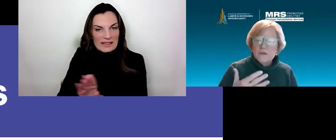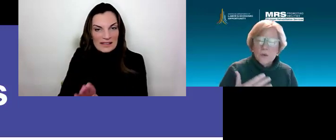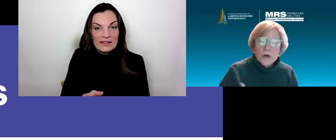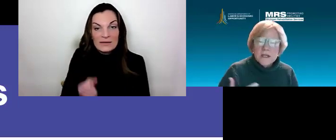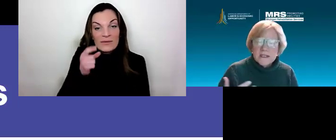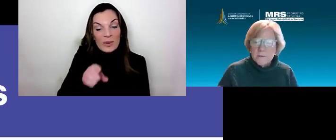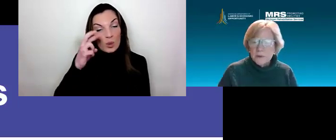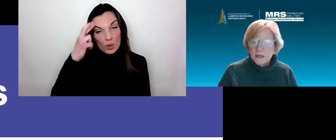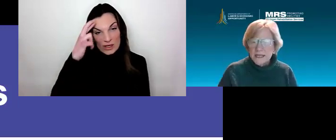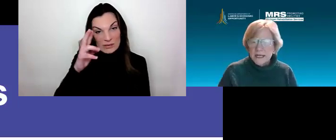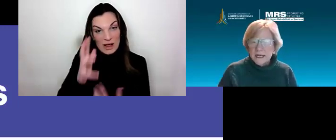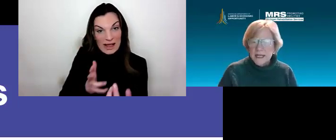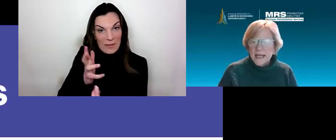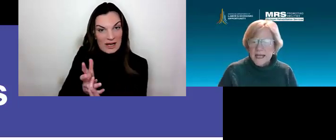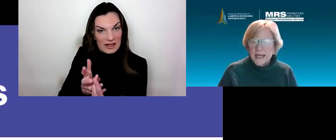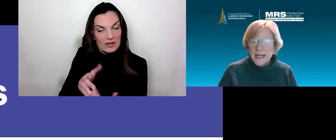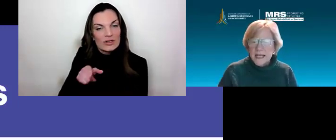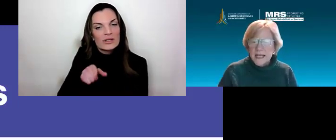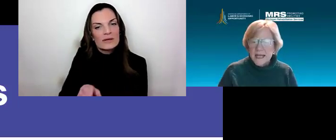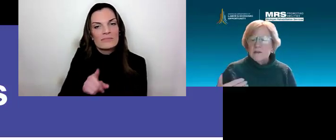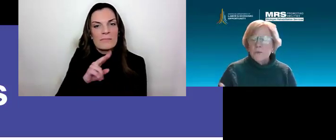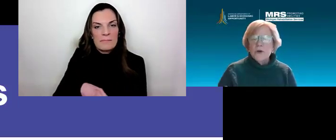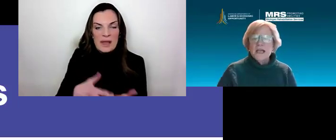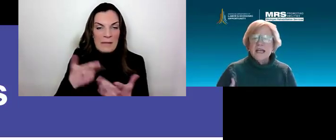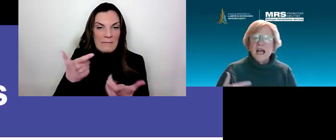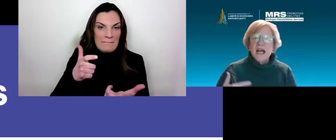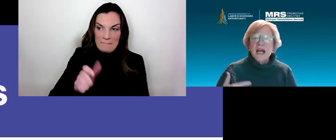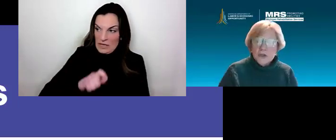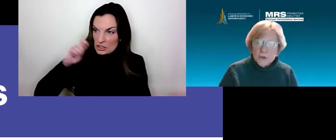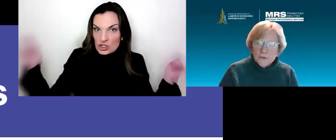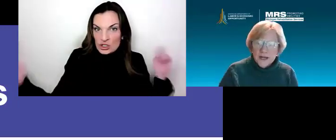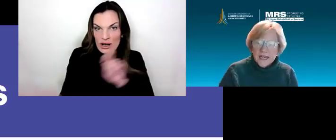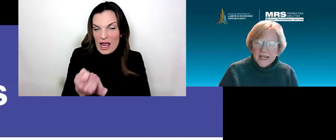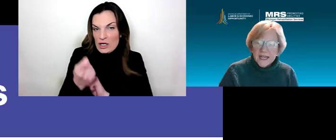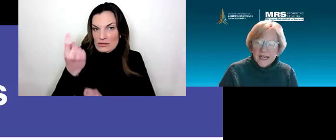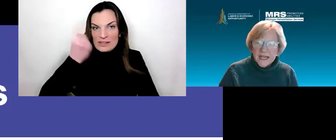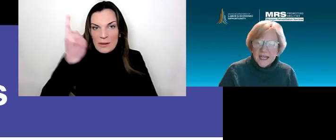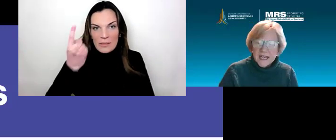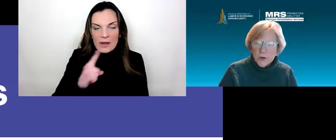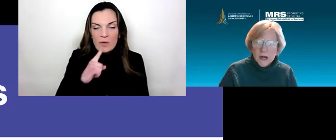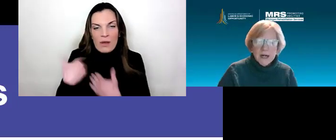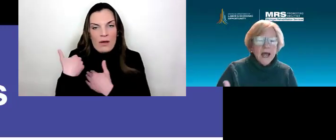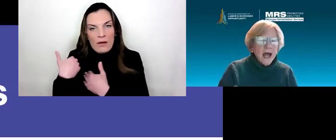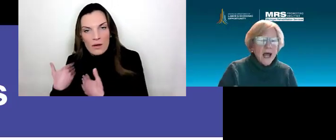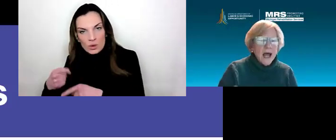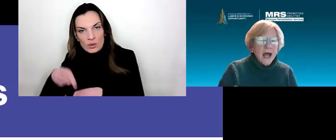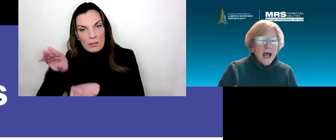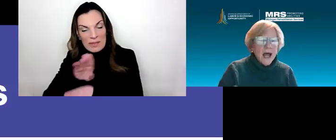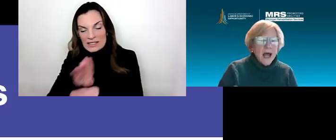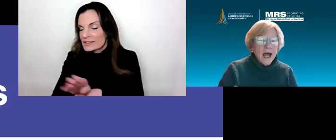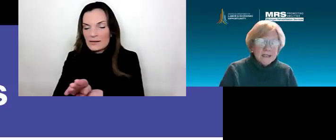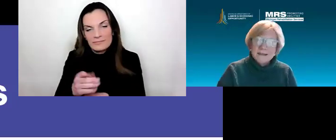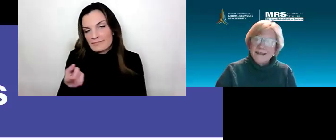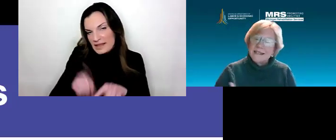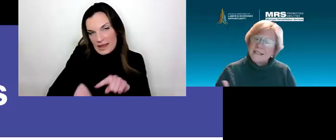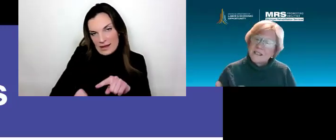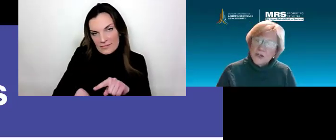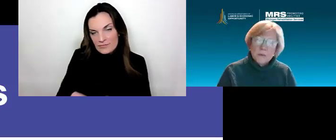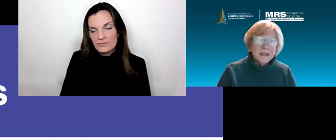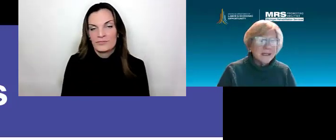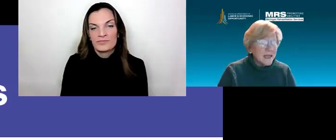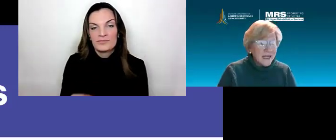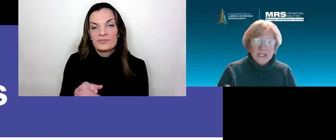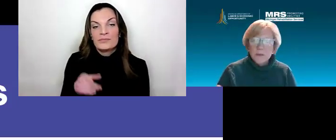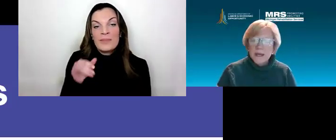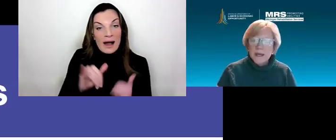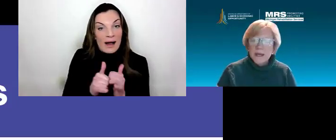the way that the work is completed. It can't put an undue financial burden on the business, and that's